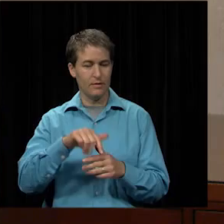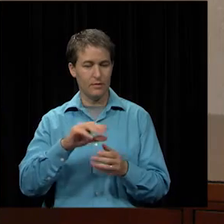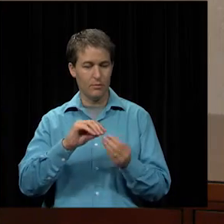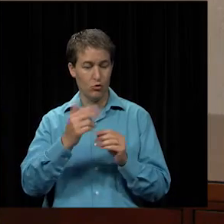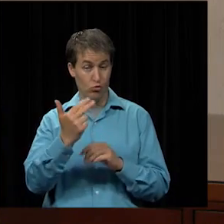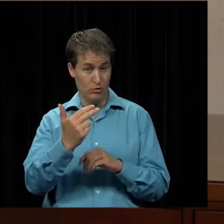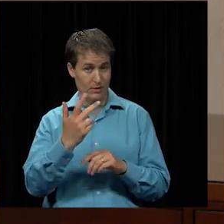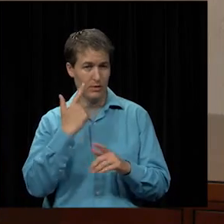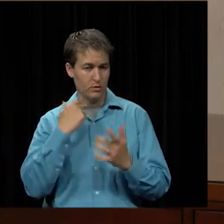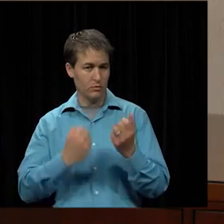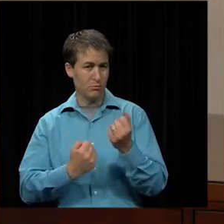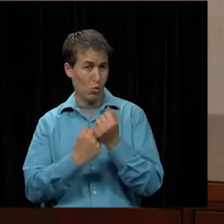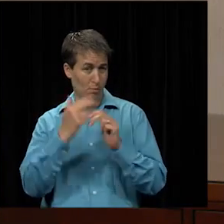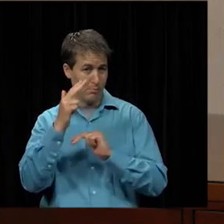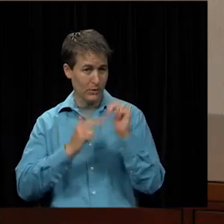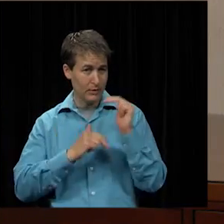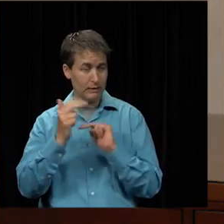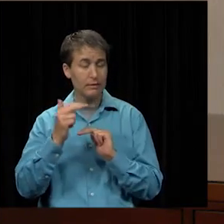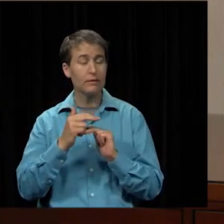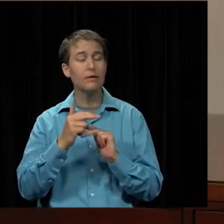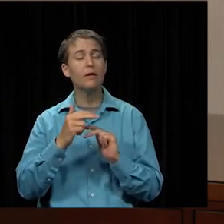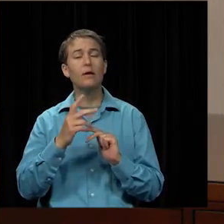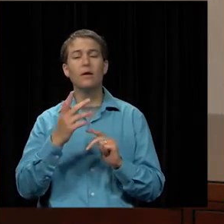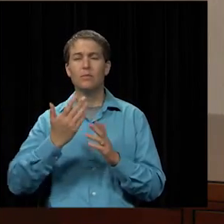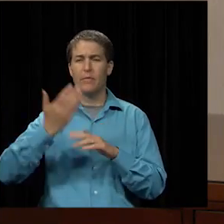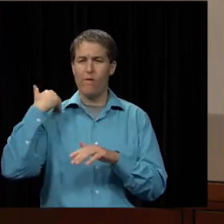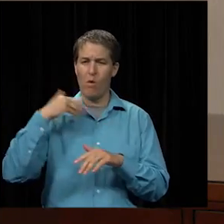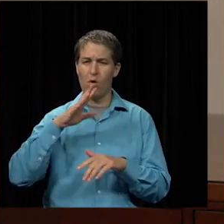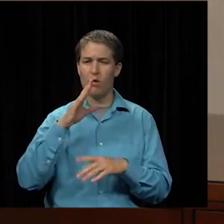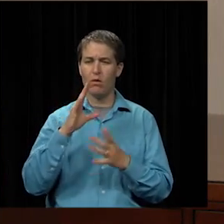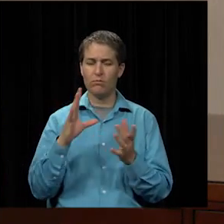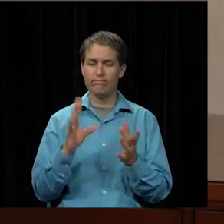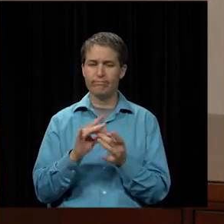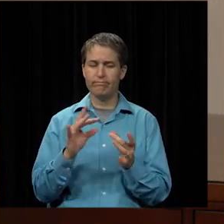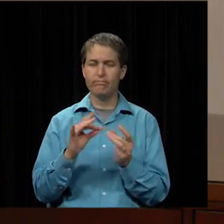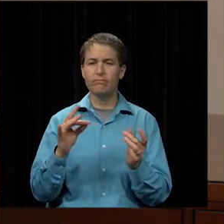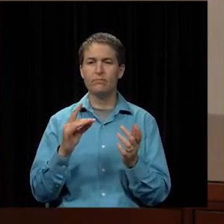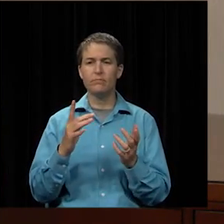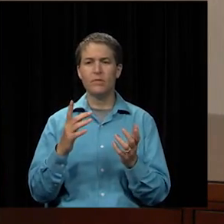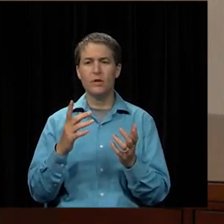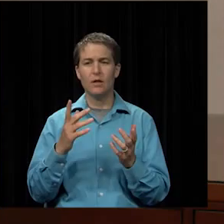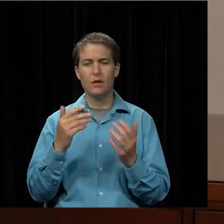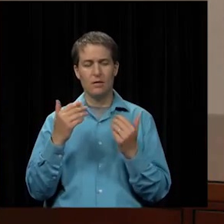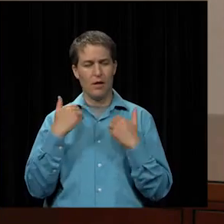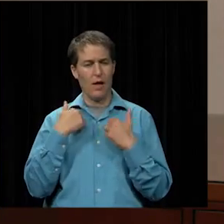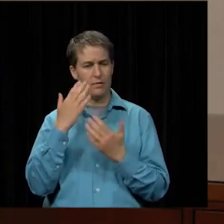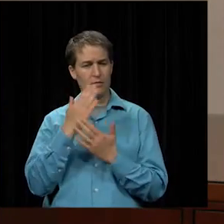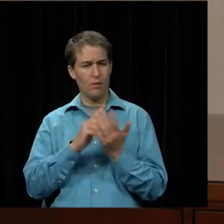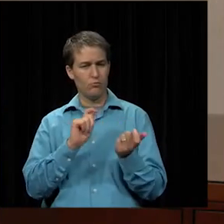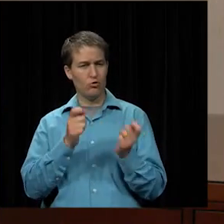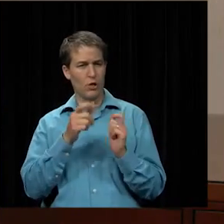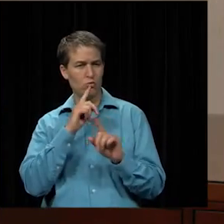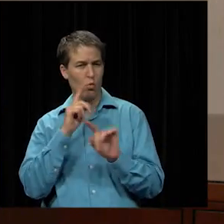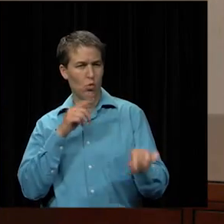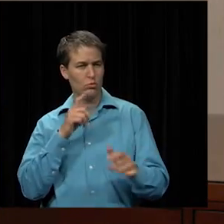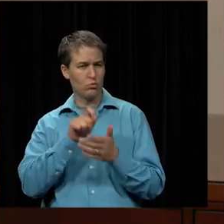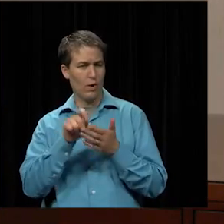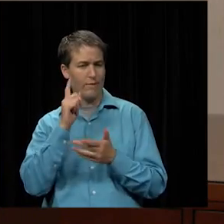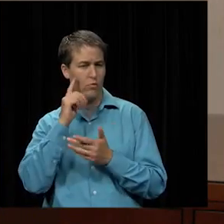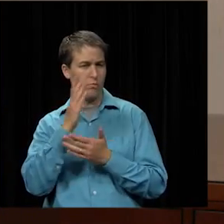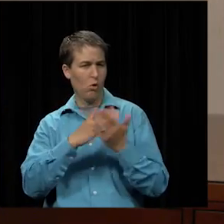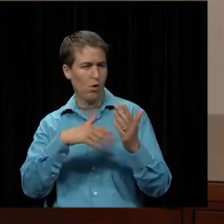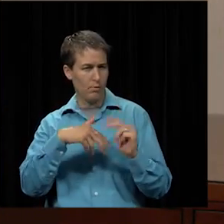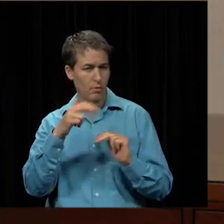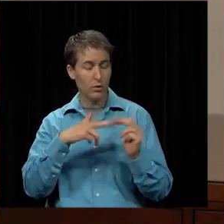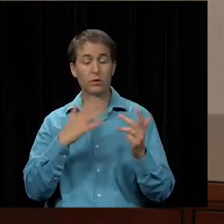which is the support building the last time we had talked about you know we had some change orders we were writing for part of that building we